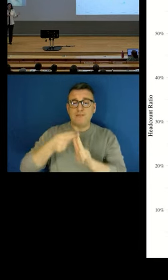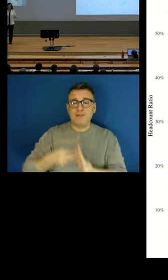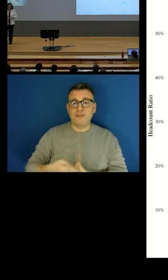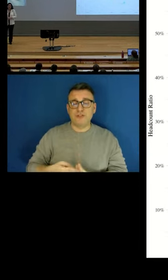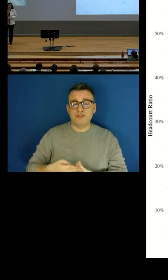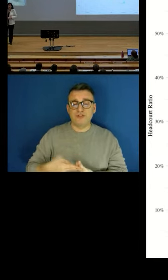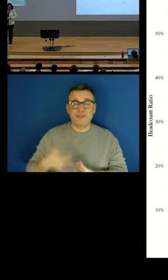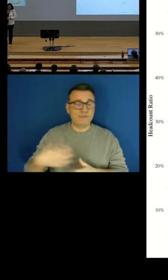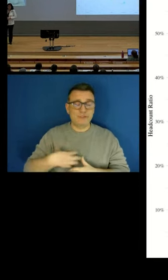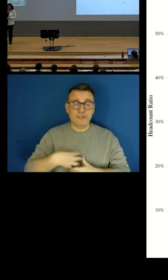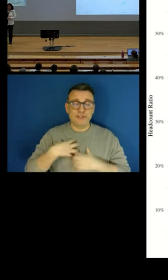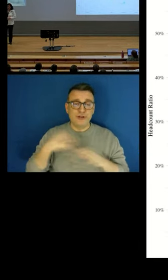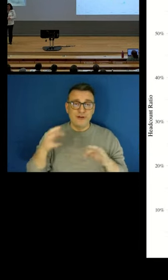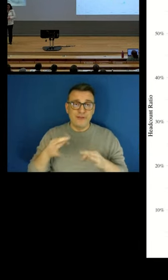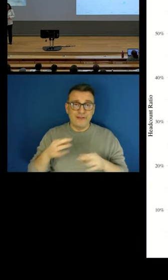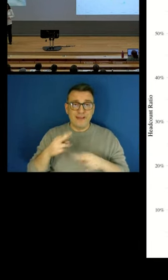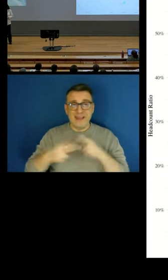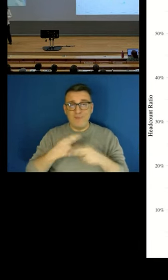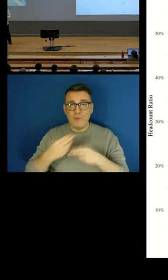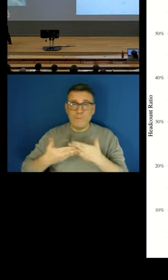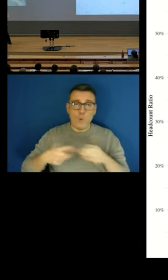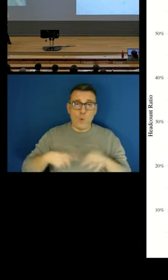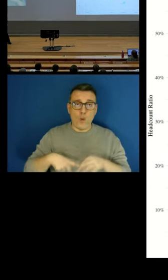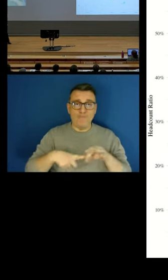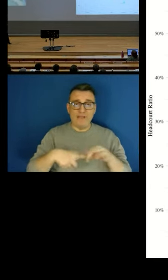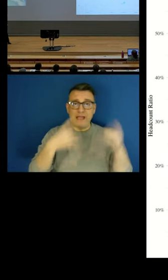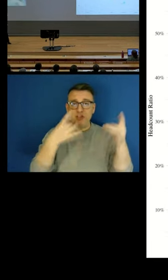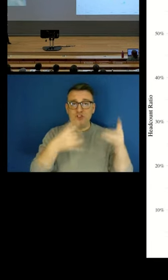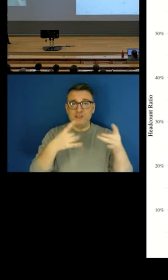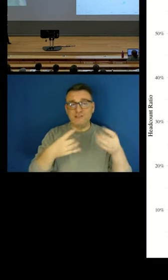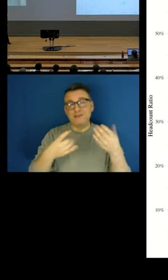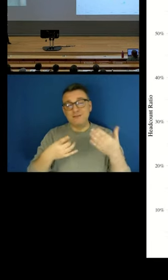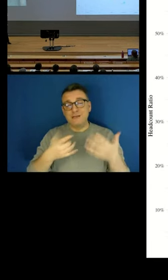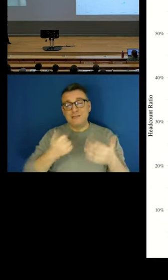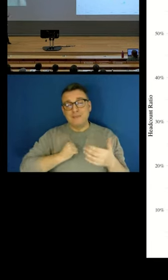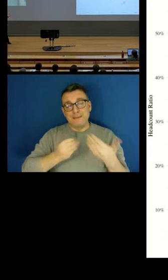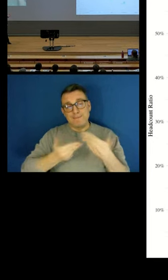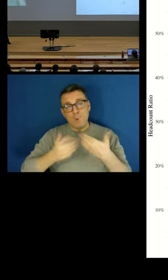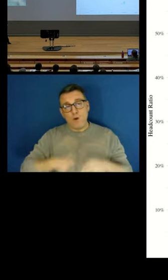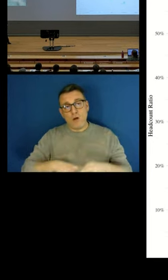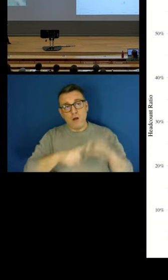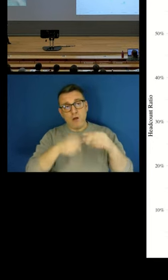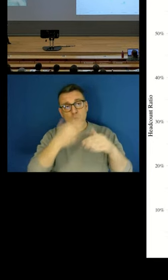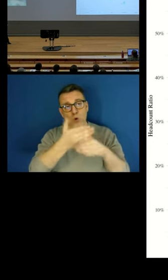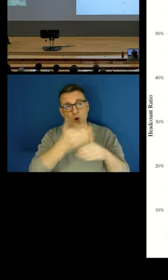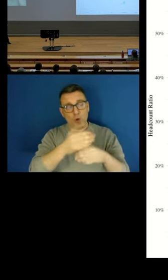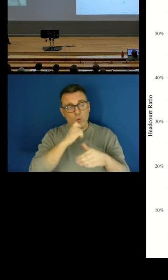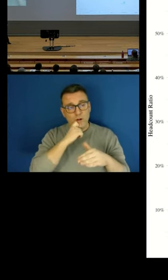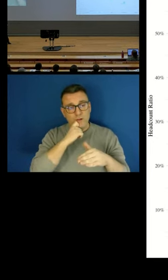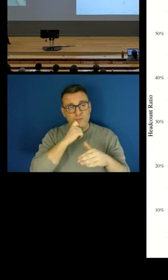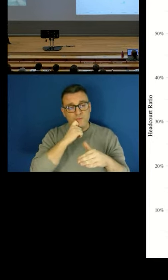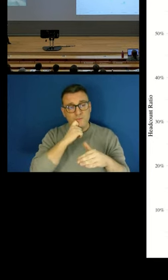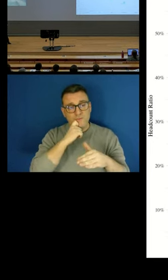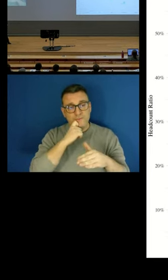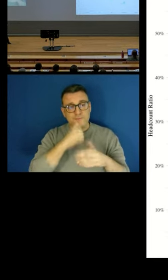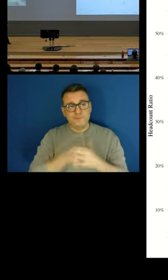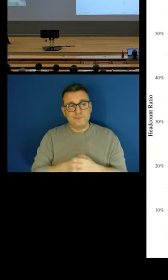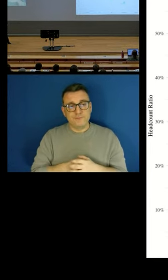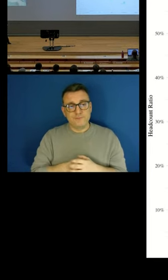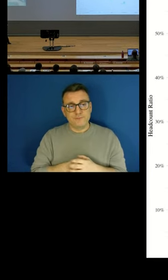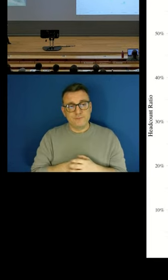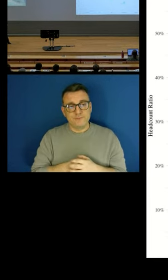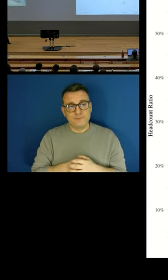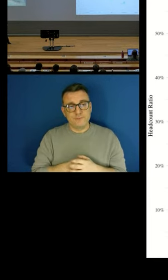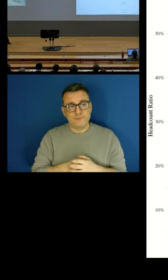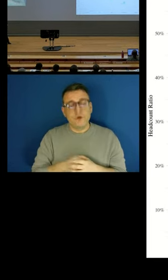qualified workers are much, much more likely to have a high quality job or to not be deprived in terms of their